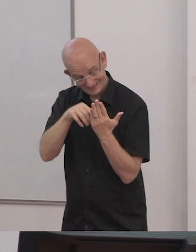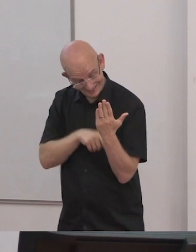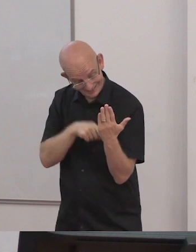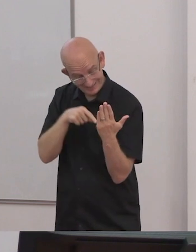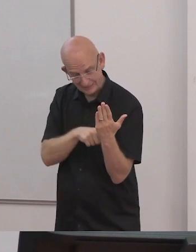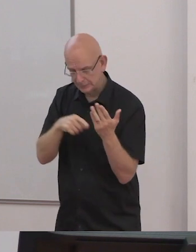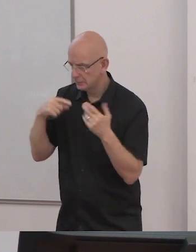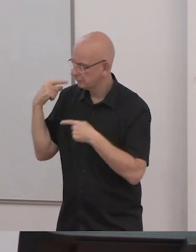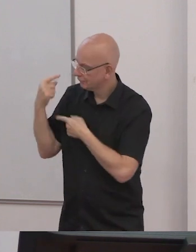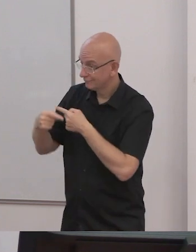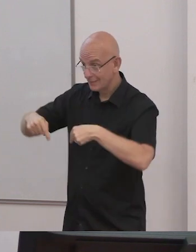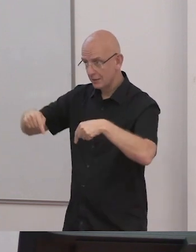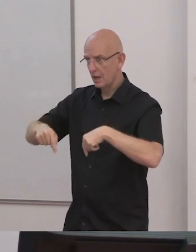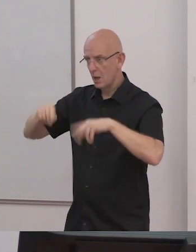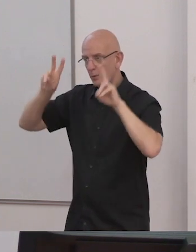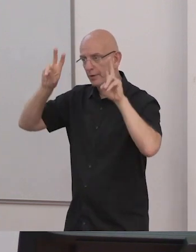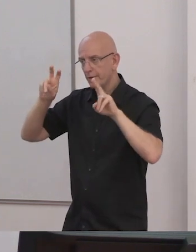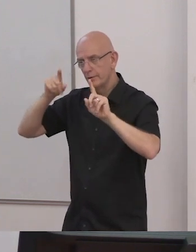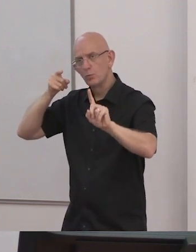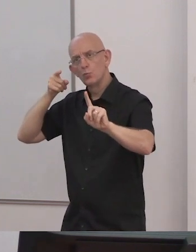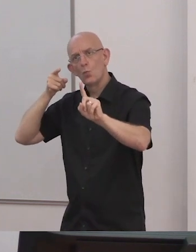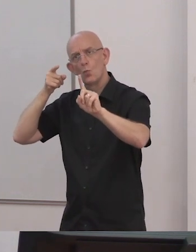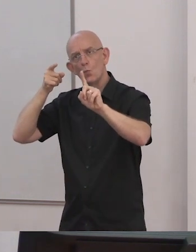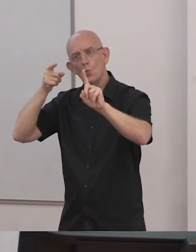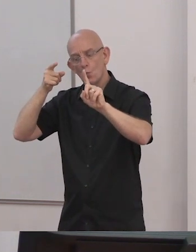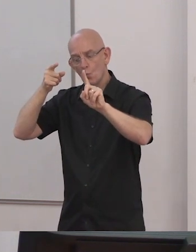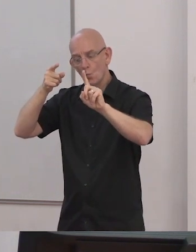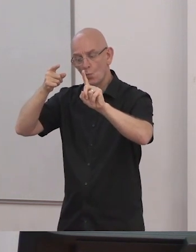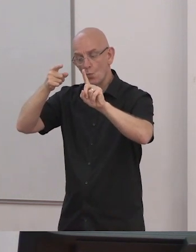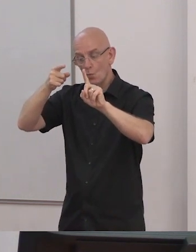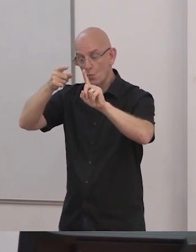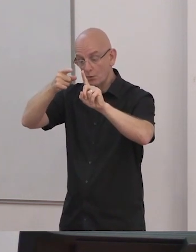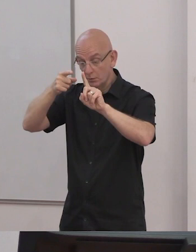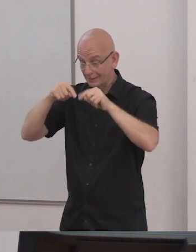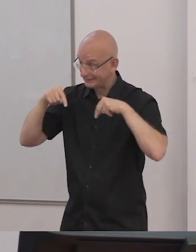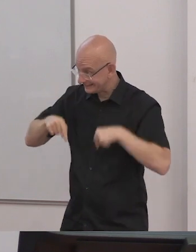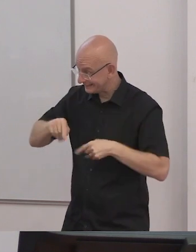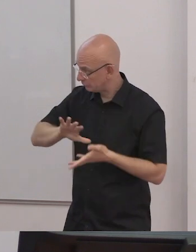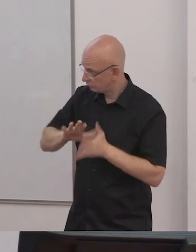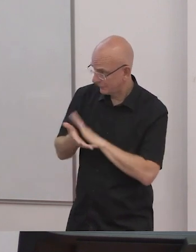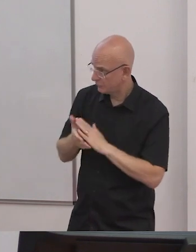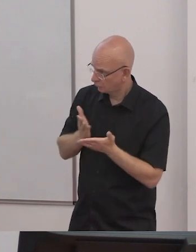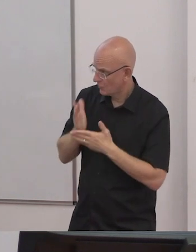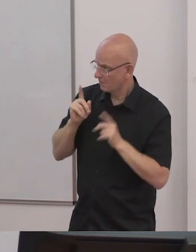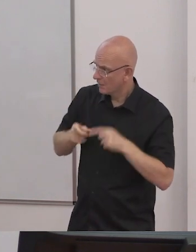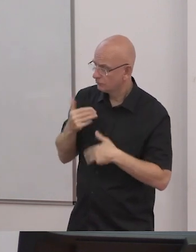we are still not in the point where states parties have inclusive